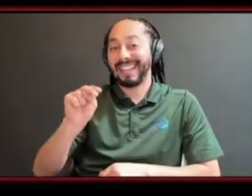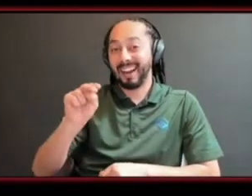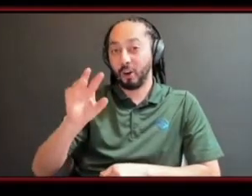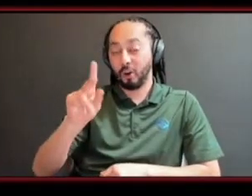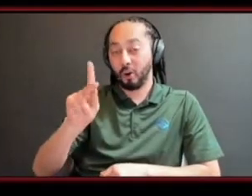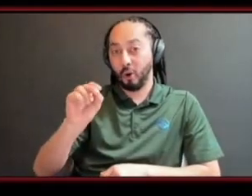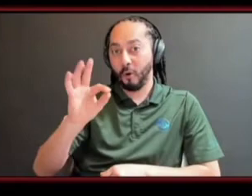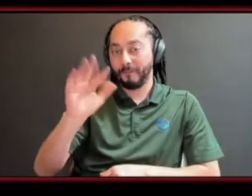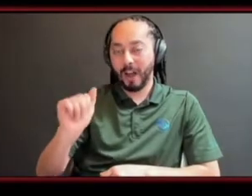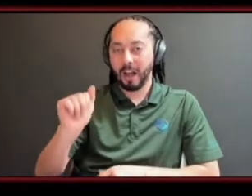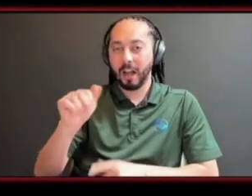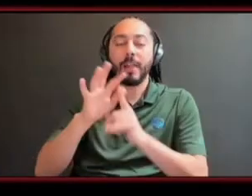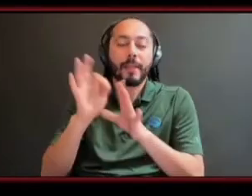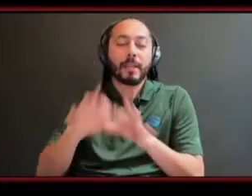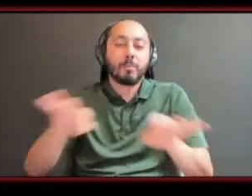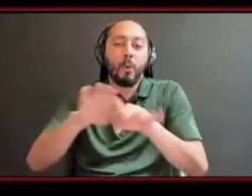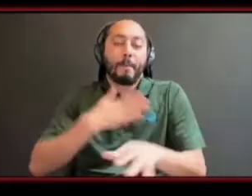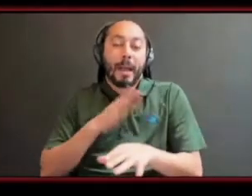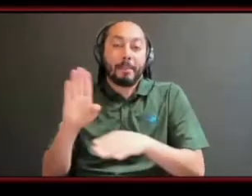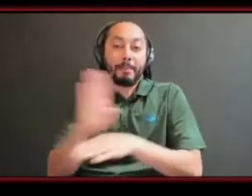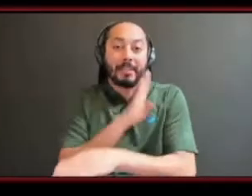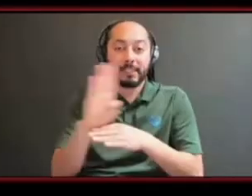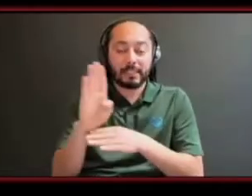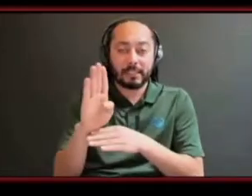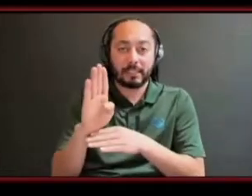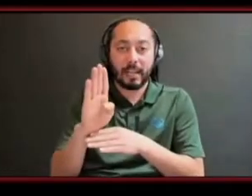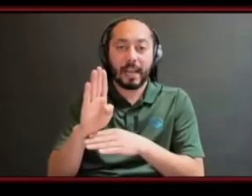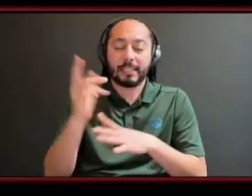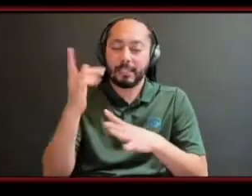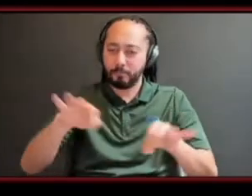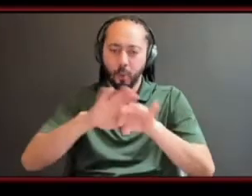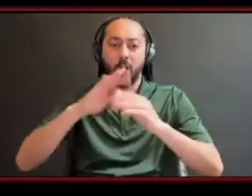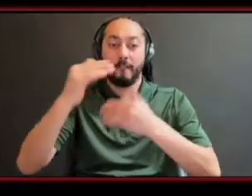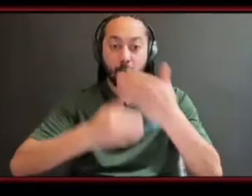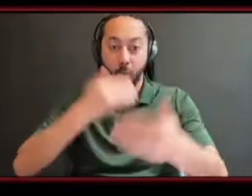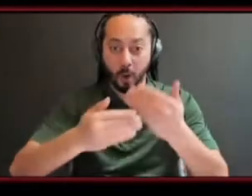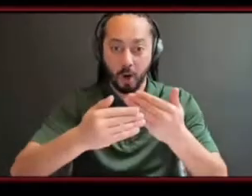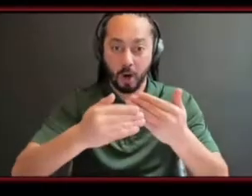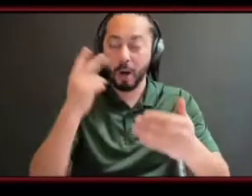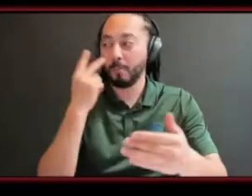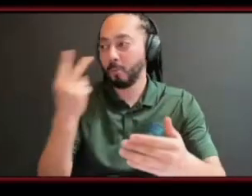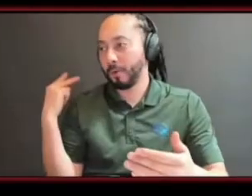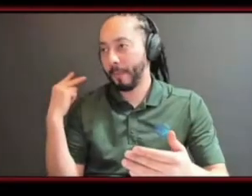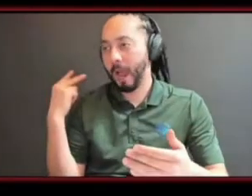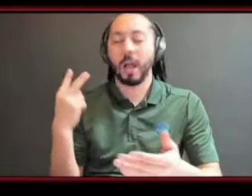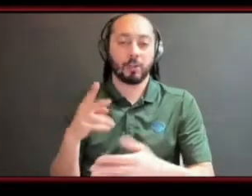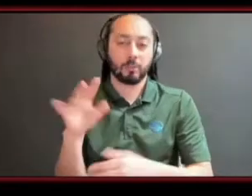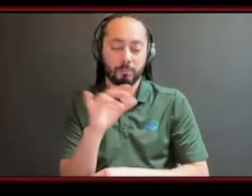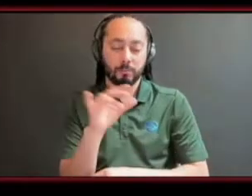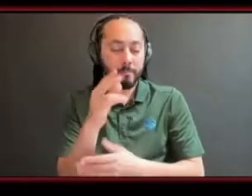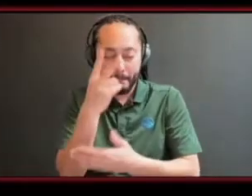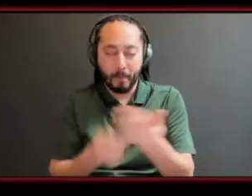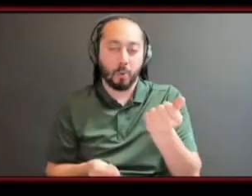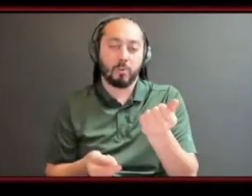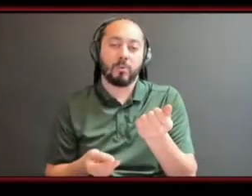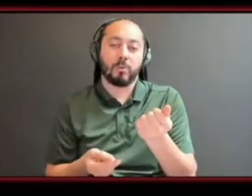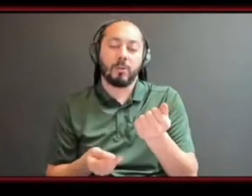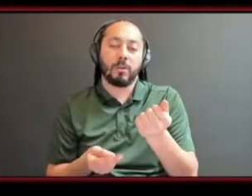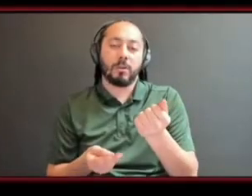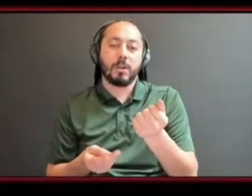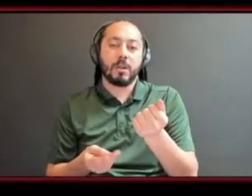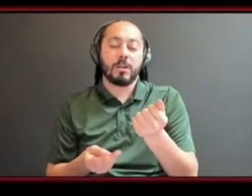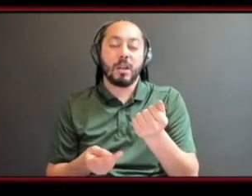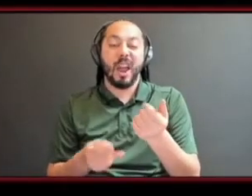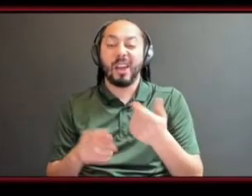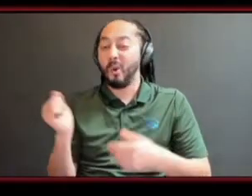part of my business and it's part of giving back and it's at all stages so i always knew that that